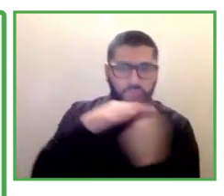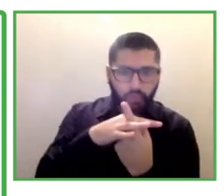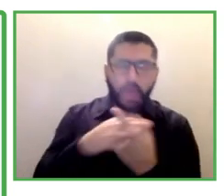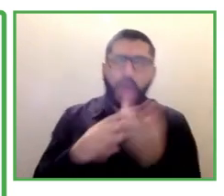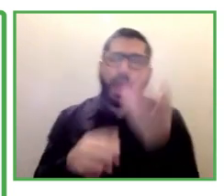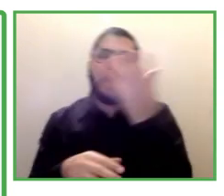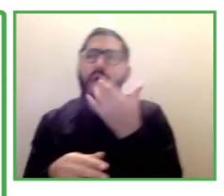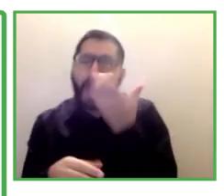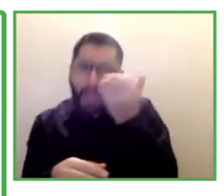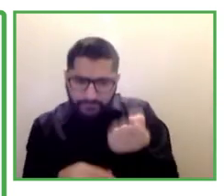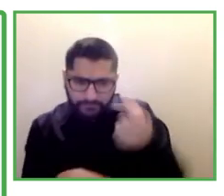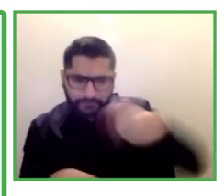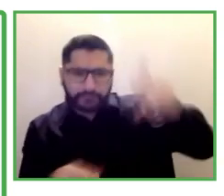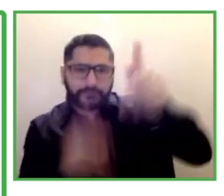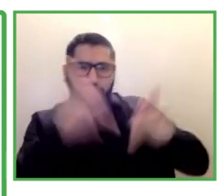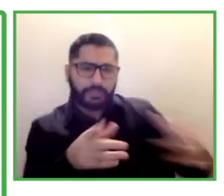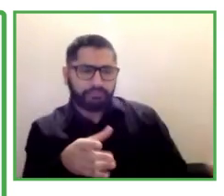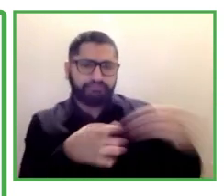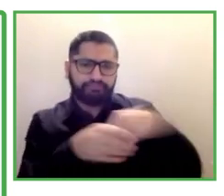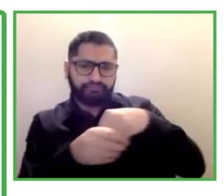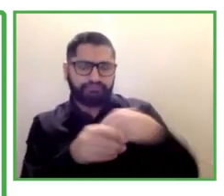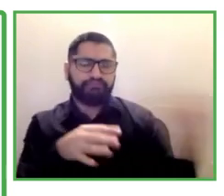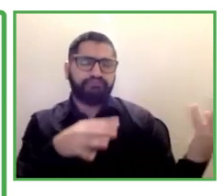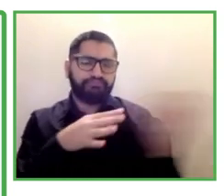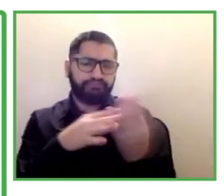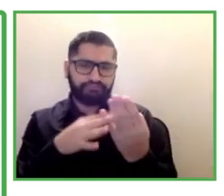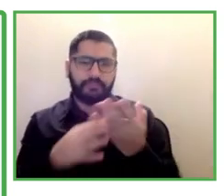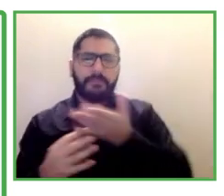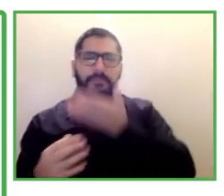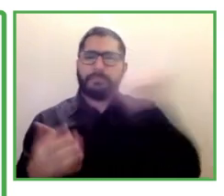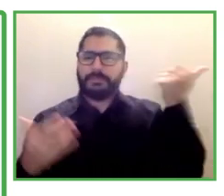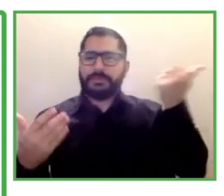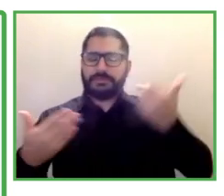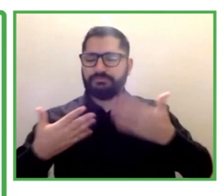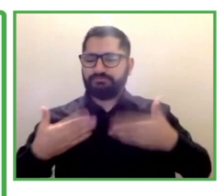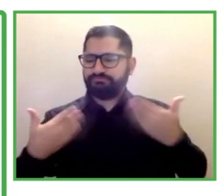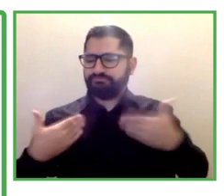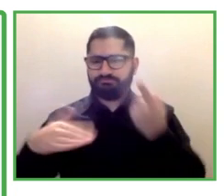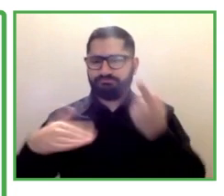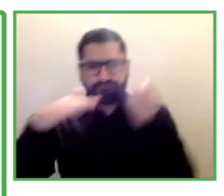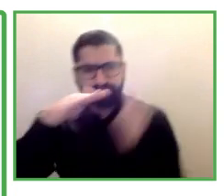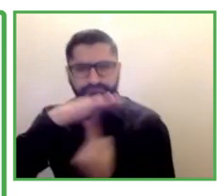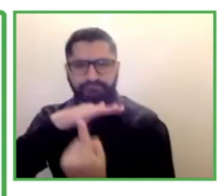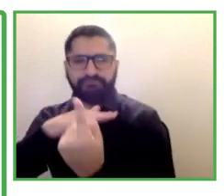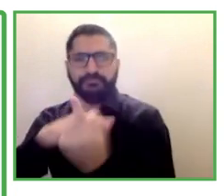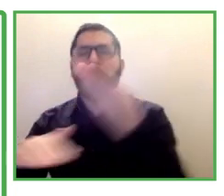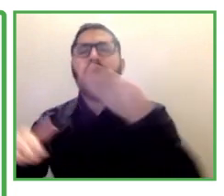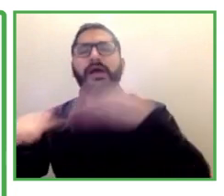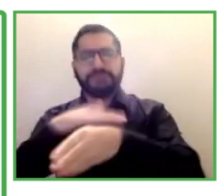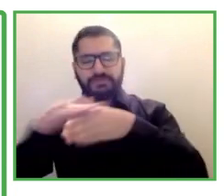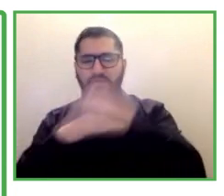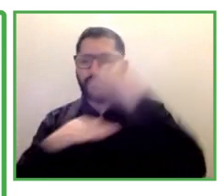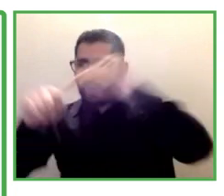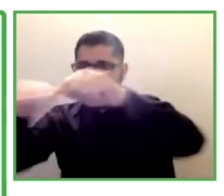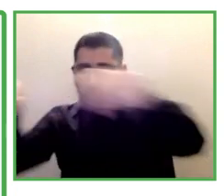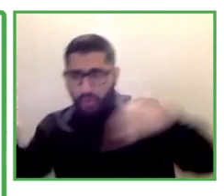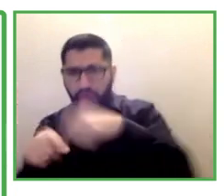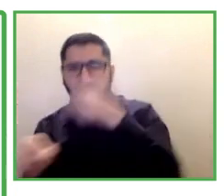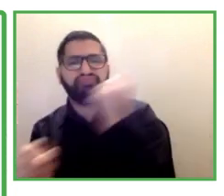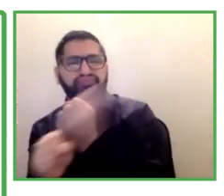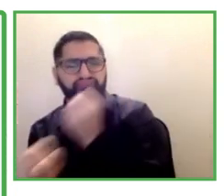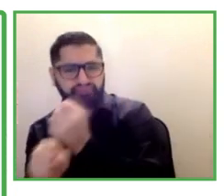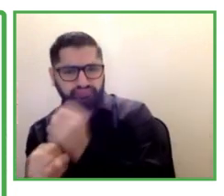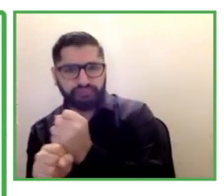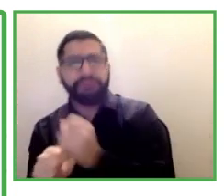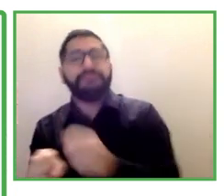also a more profitable one. And this is something that I hope I will be able to share with you today. I always introduce myself as